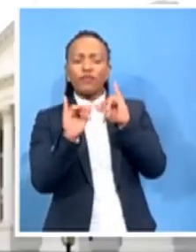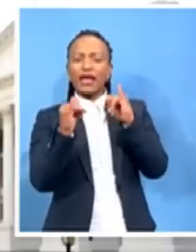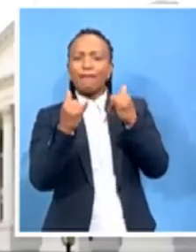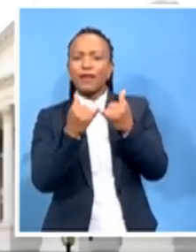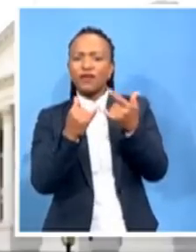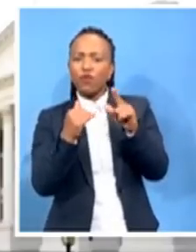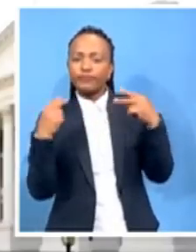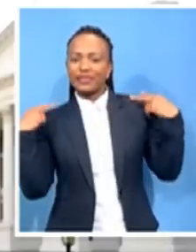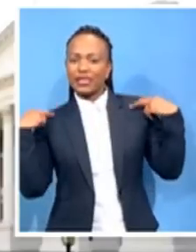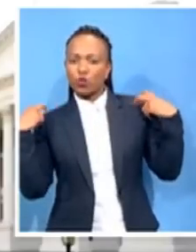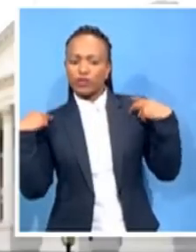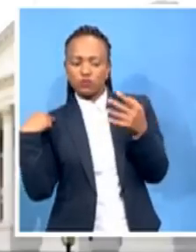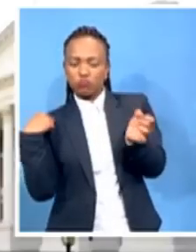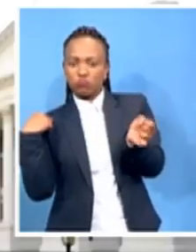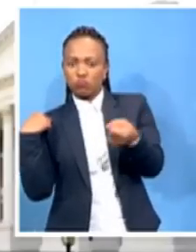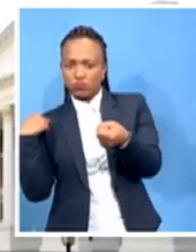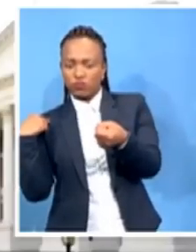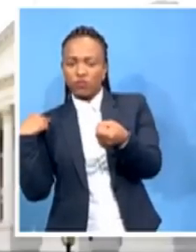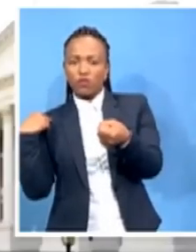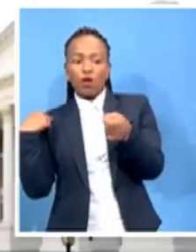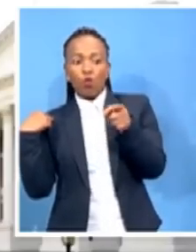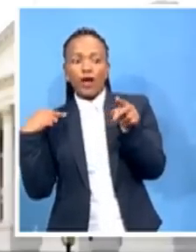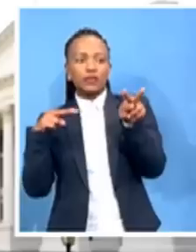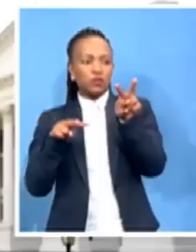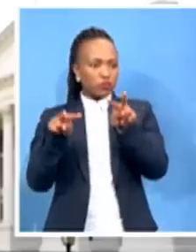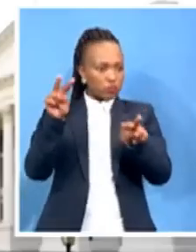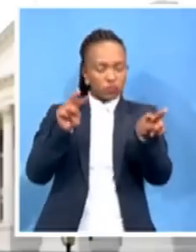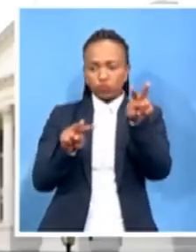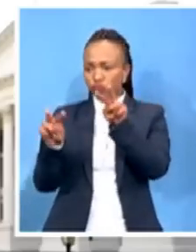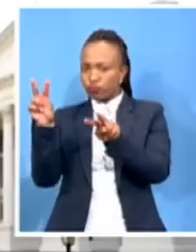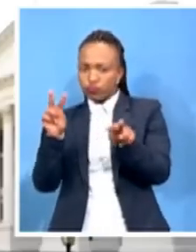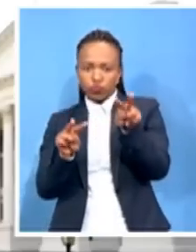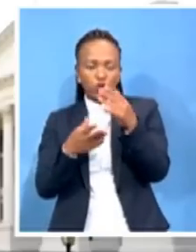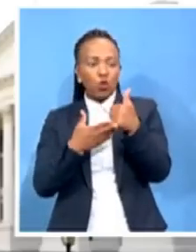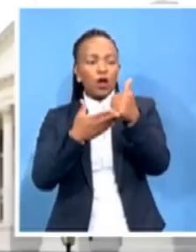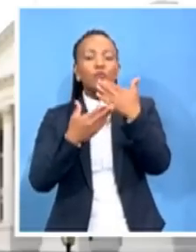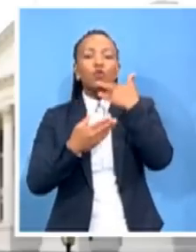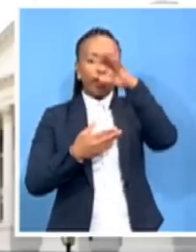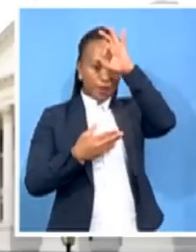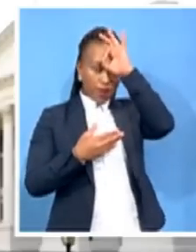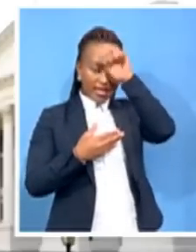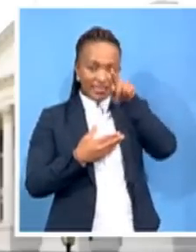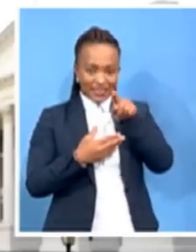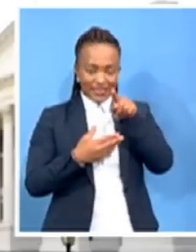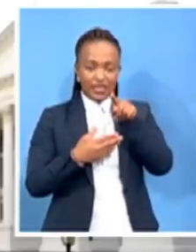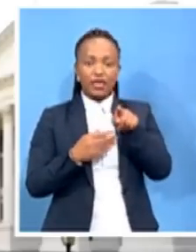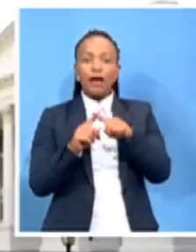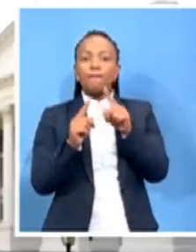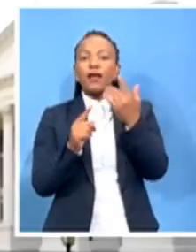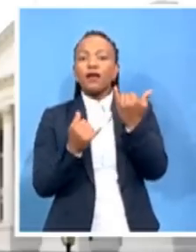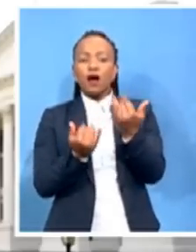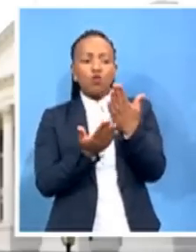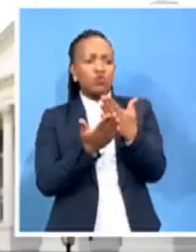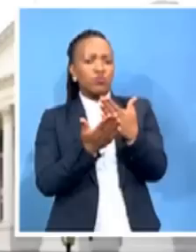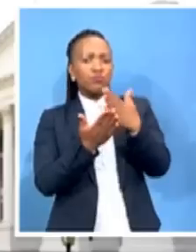multiplier to assist the South African Police Services. Now, if you move Red's force multiplier to assist the police,